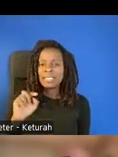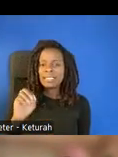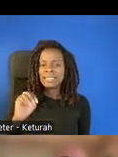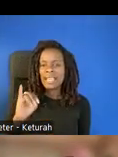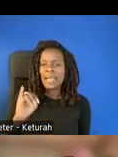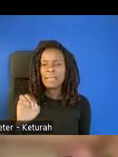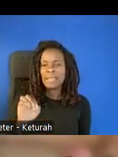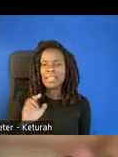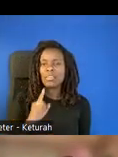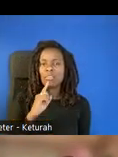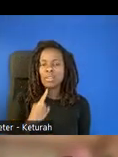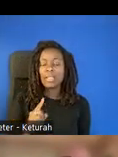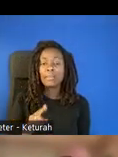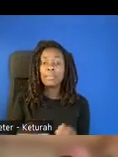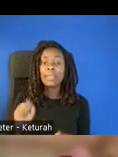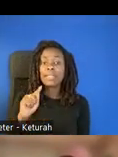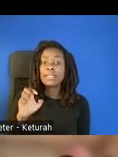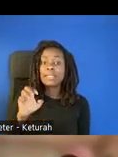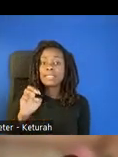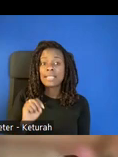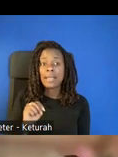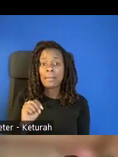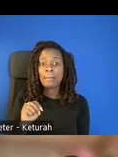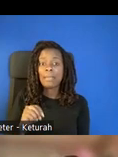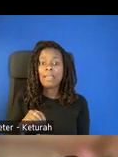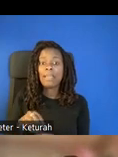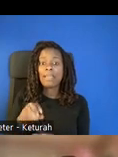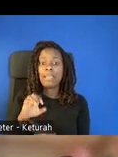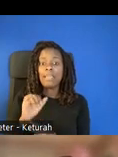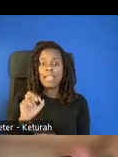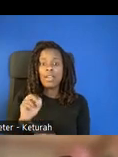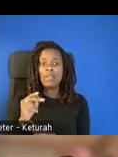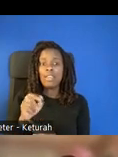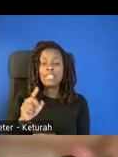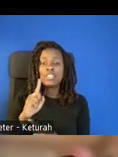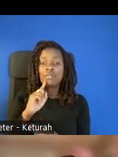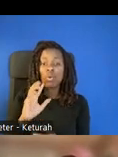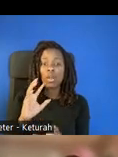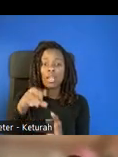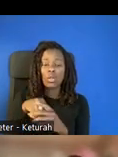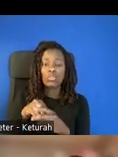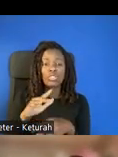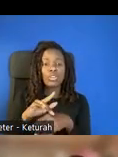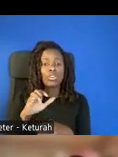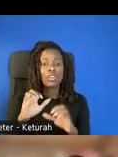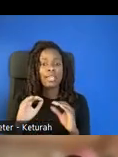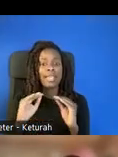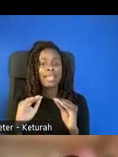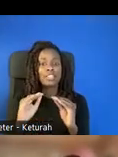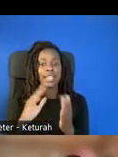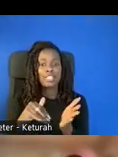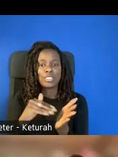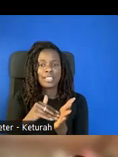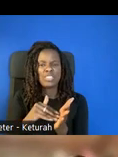really the STEM Innovation for Inclusion and Early Education Center or STEMI. And I know you talked about this a little bit in your introduction, Anita, but